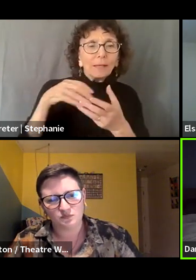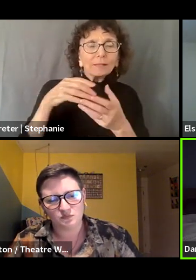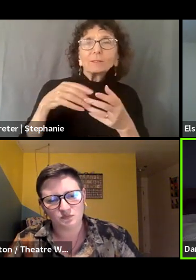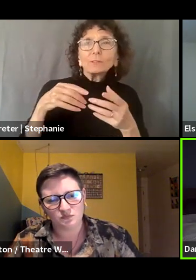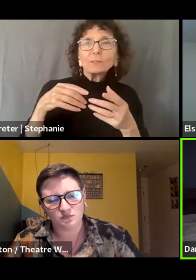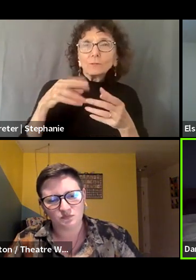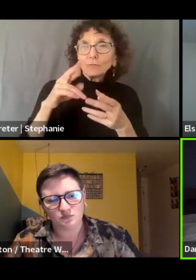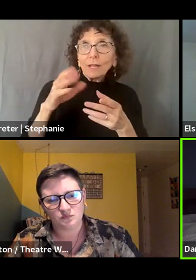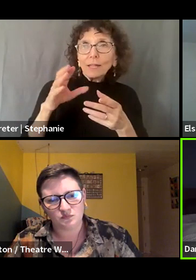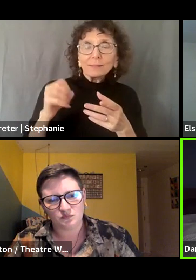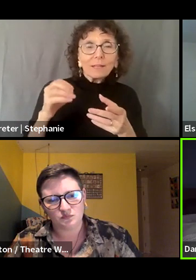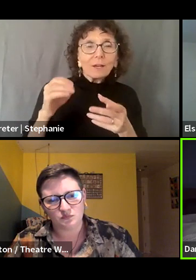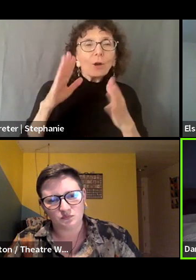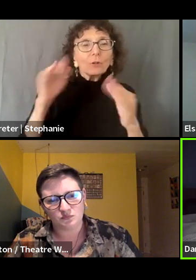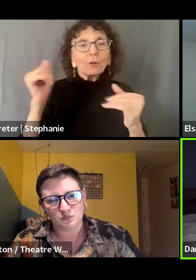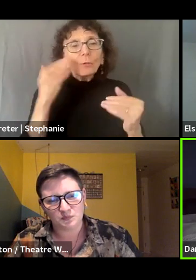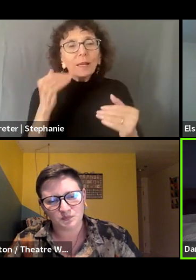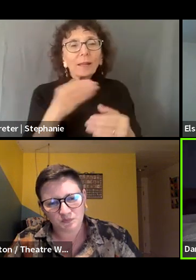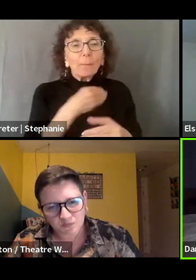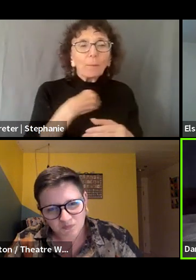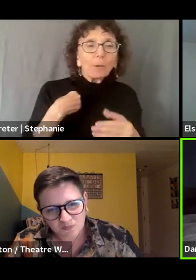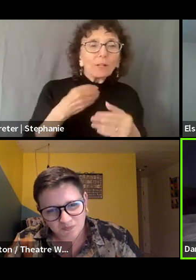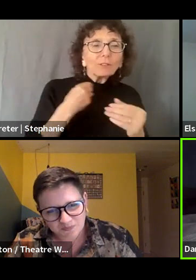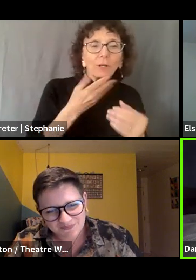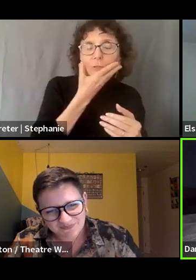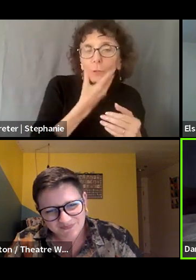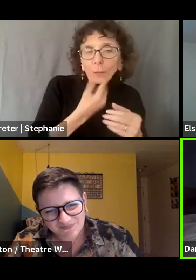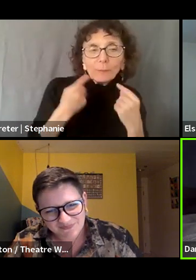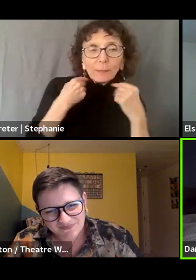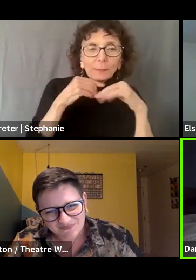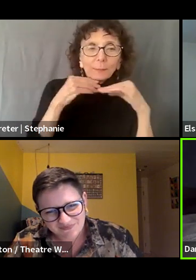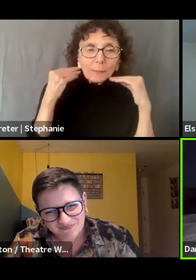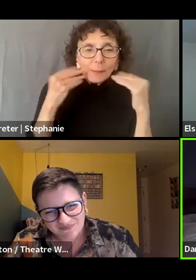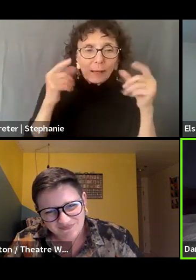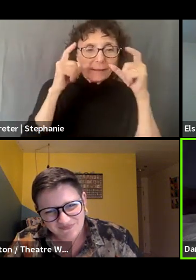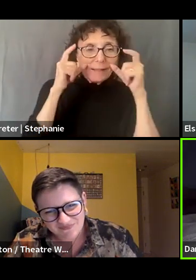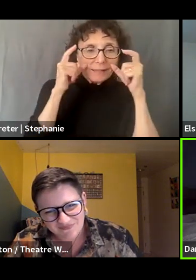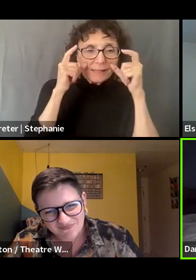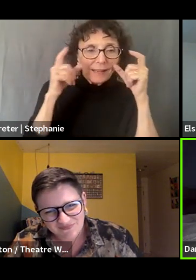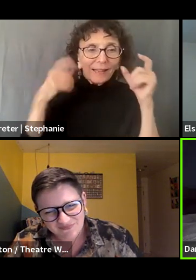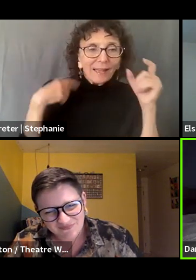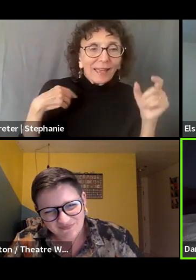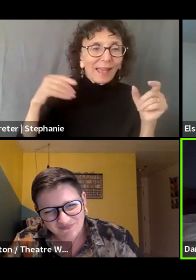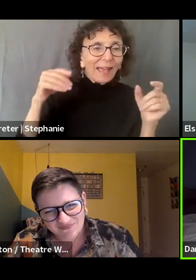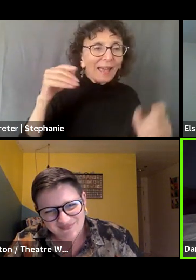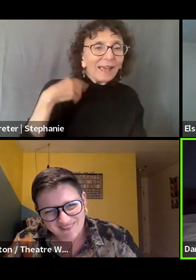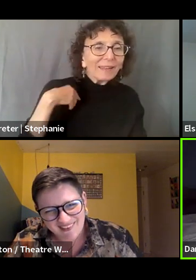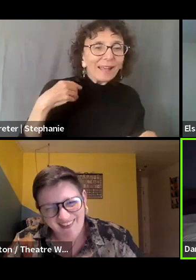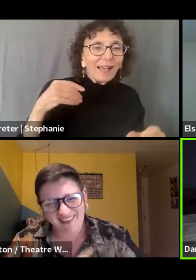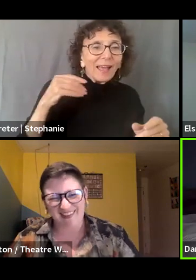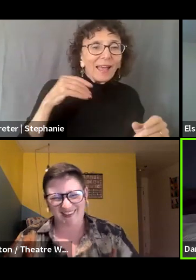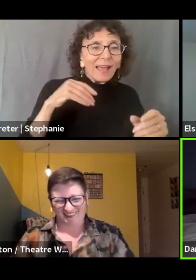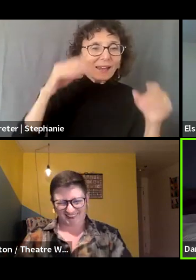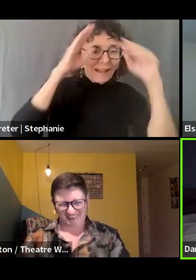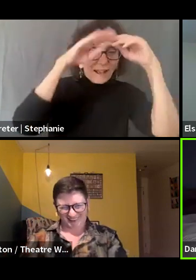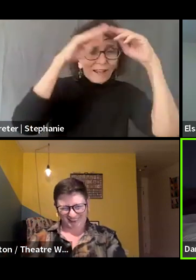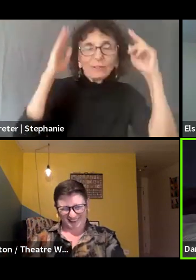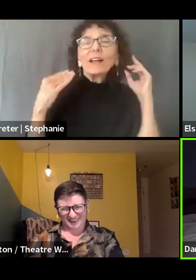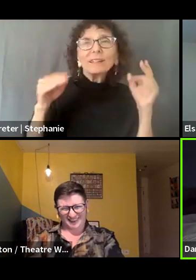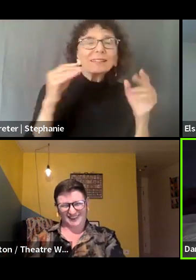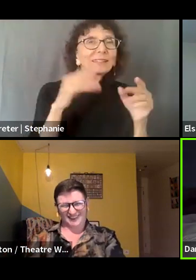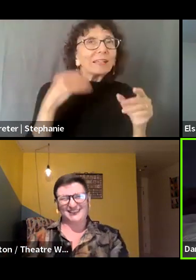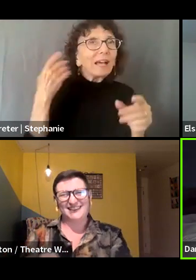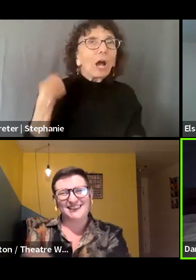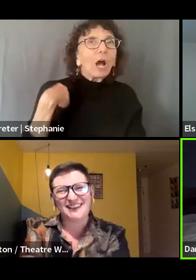person with a short beard, glasses, and a unicorn tail colored undercut sitting on a pink gamer chair